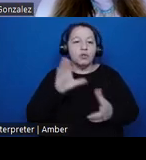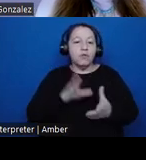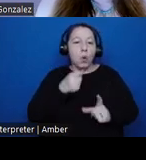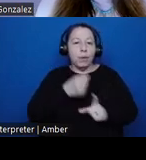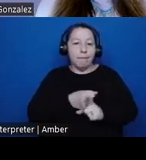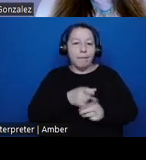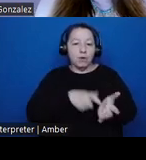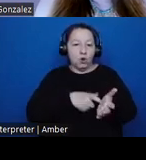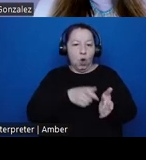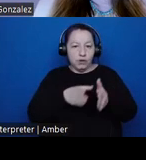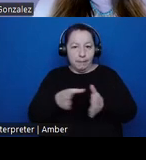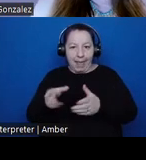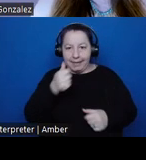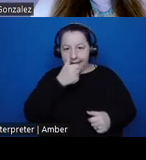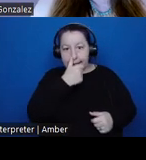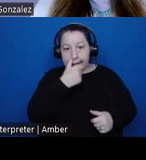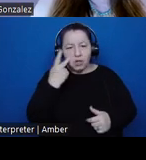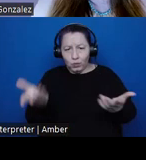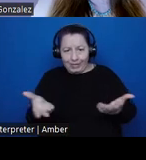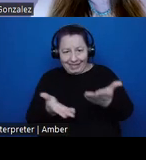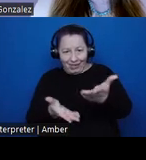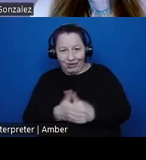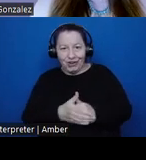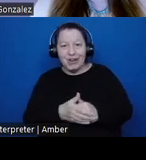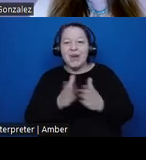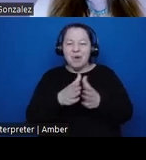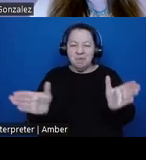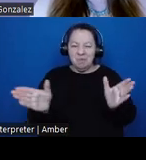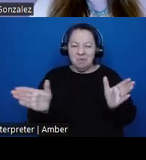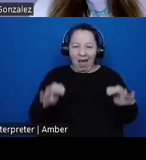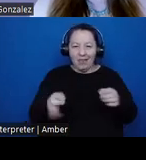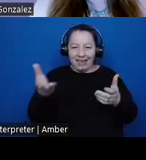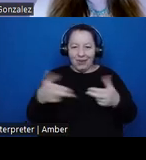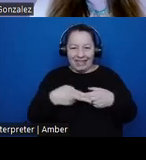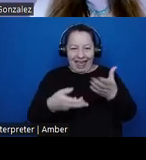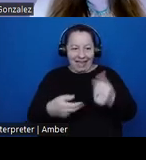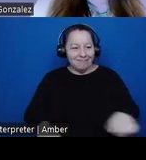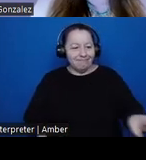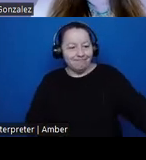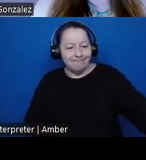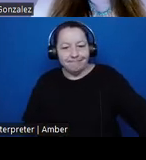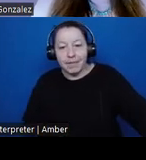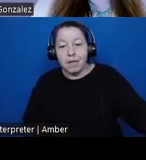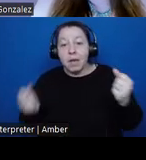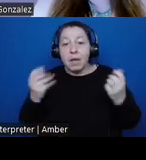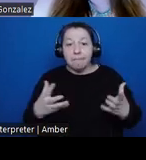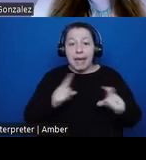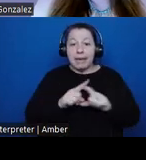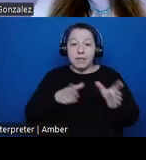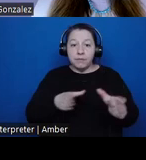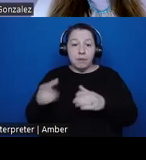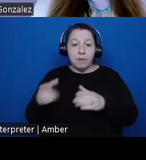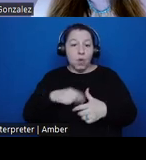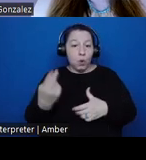methodology, which you see here kind of broadly outlined on the slide. Many of the methods that we employ in this